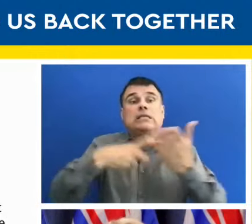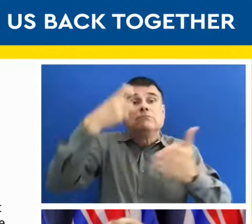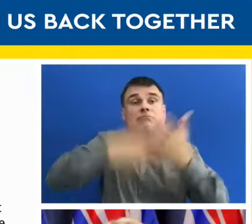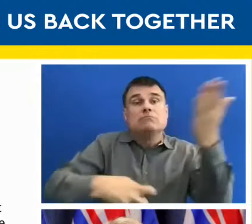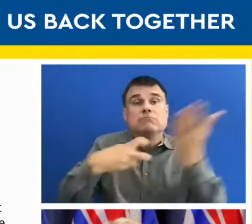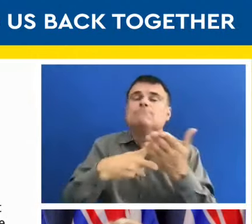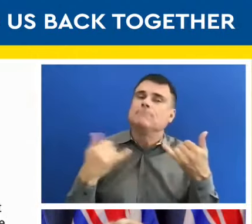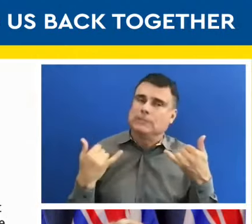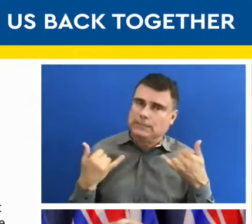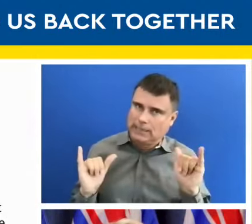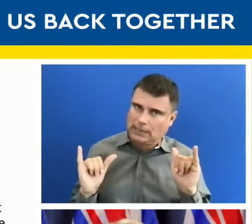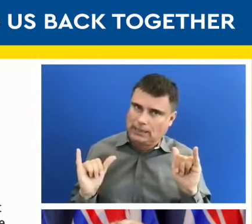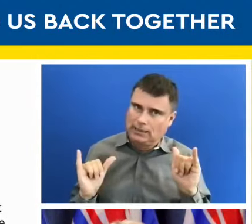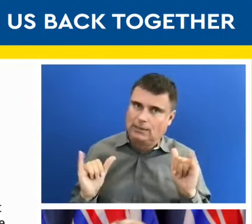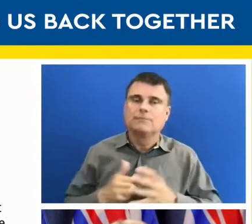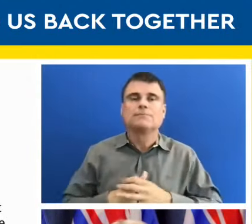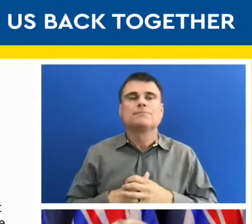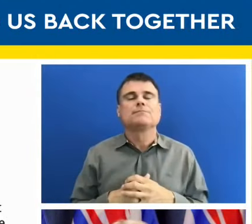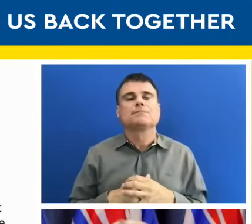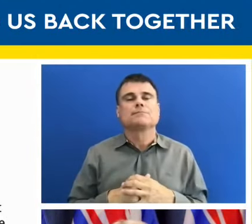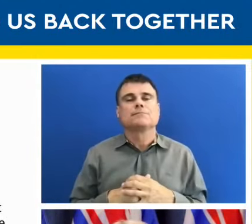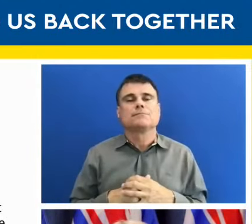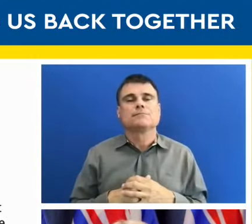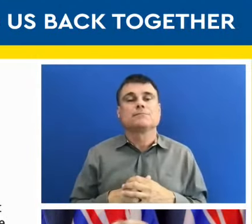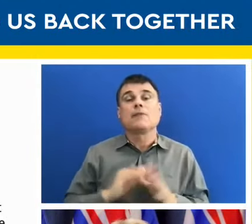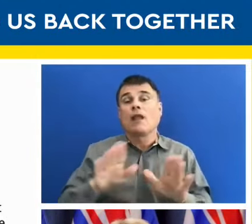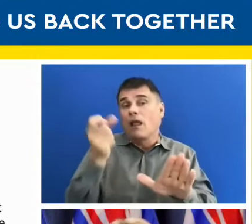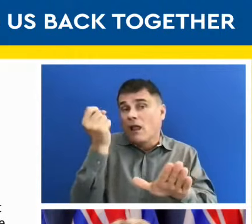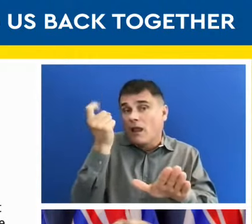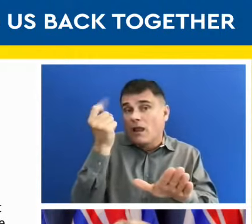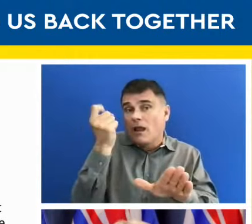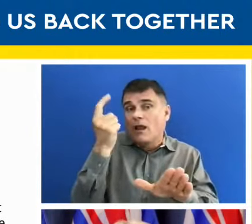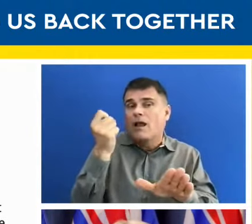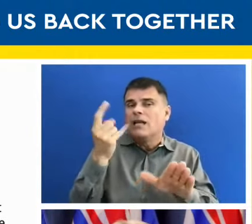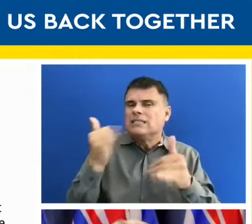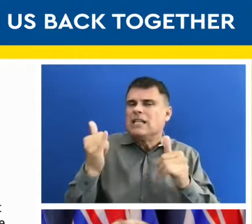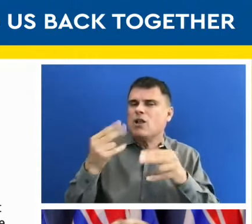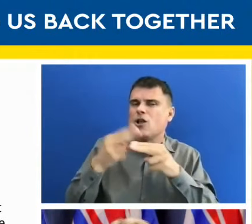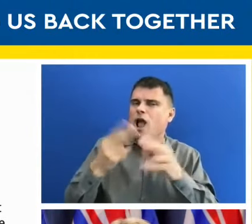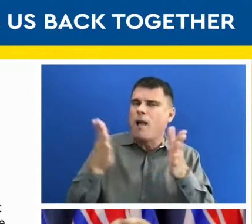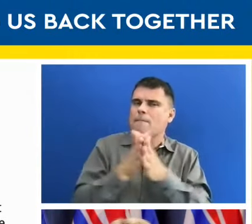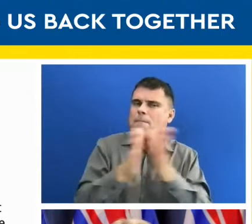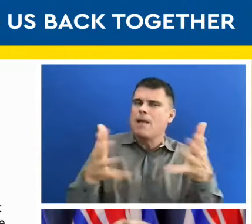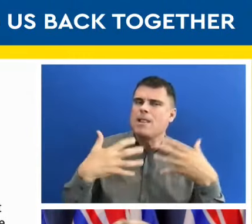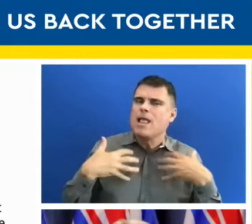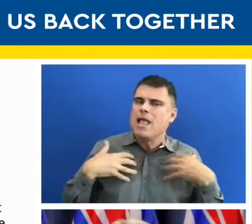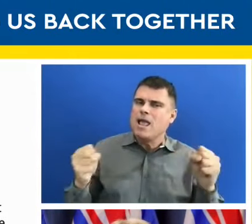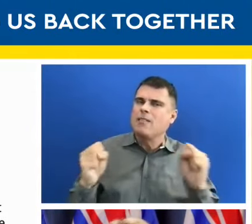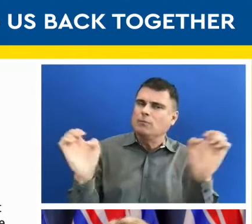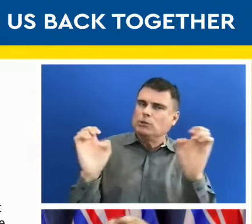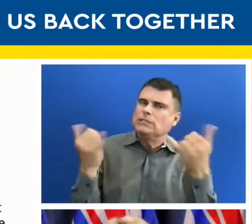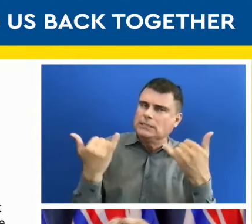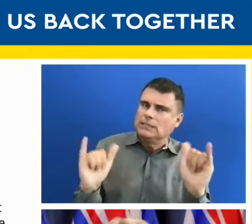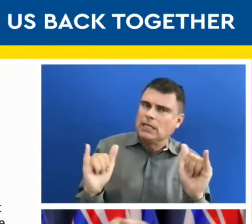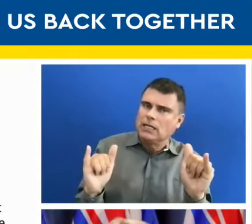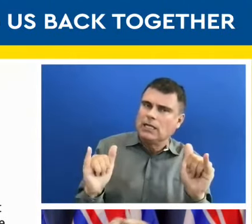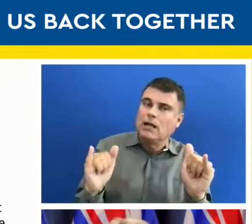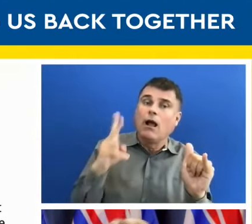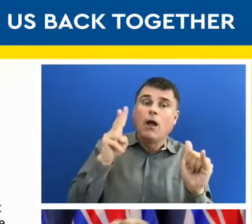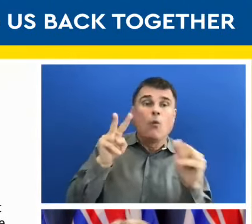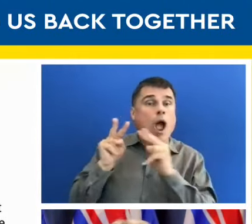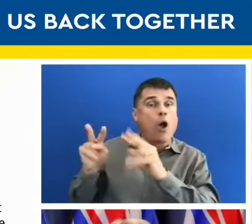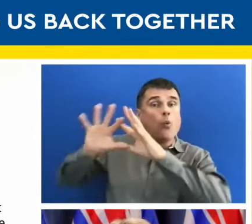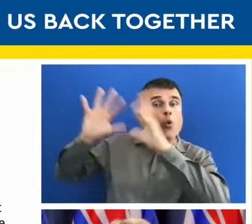make it clear that we are still in a public health emergency. There are still transmission of this virus globally. We still